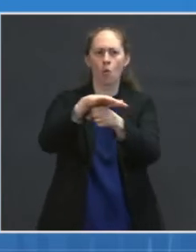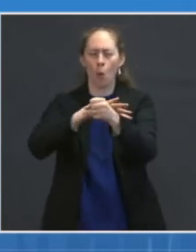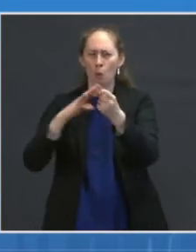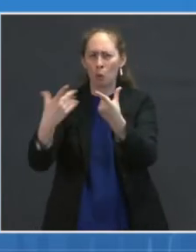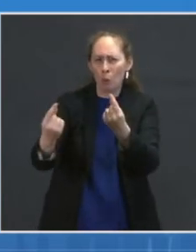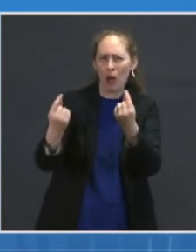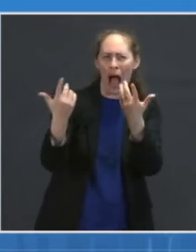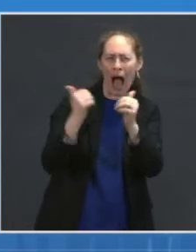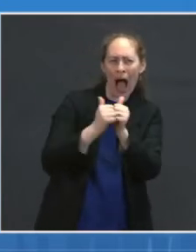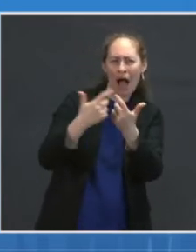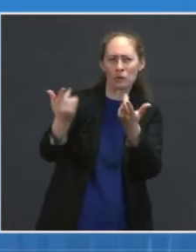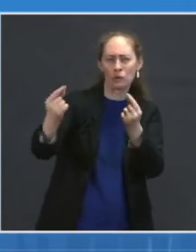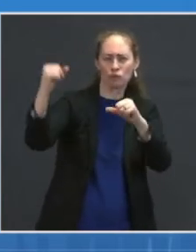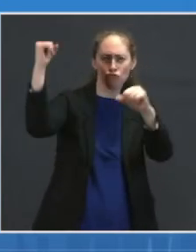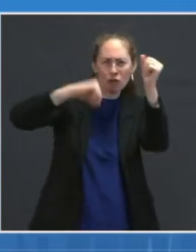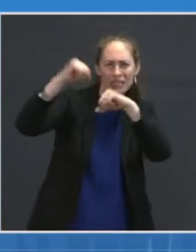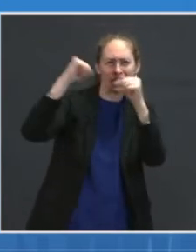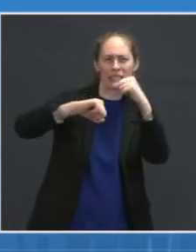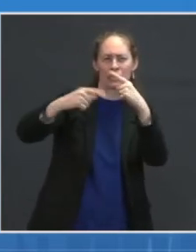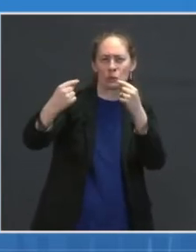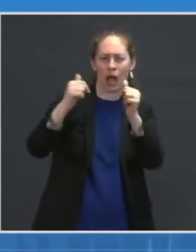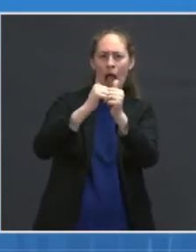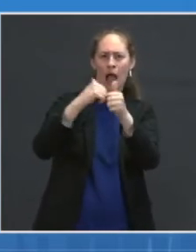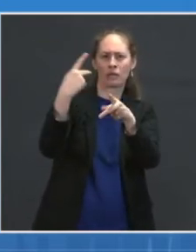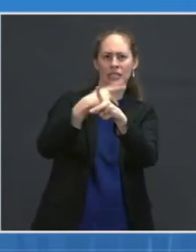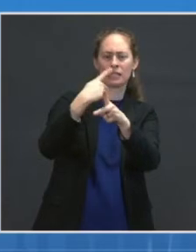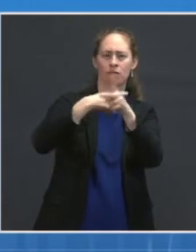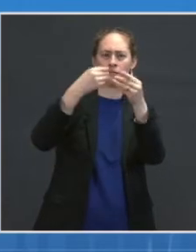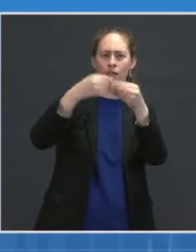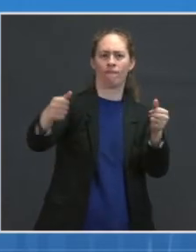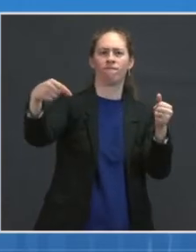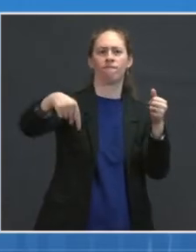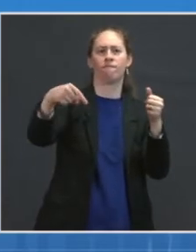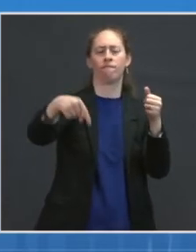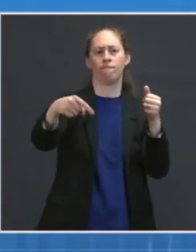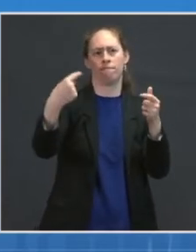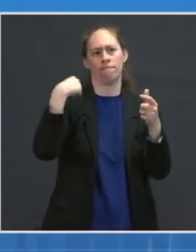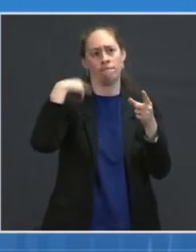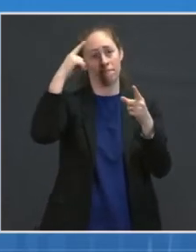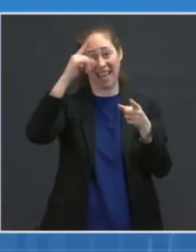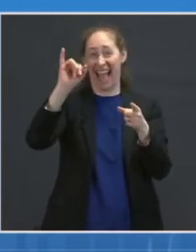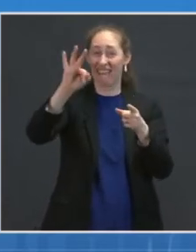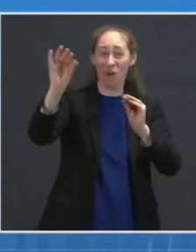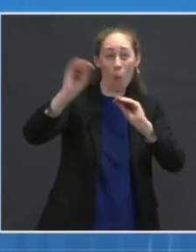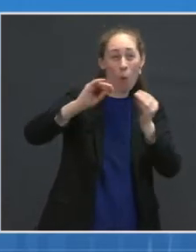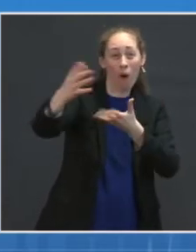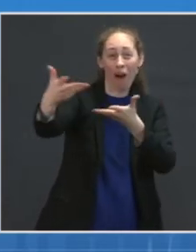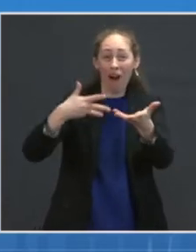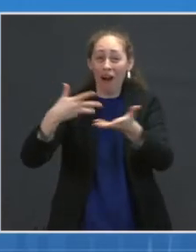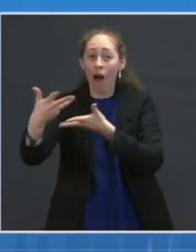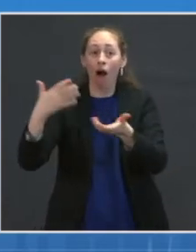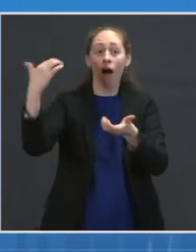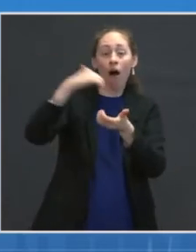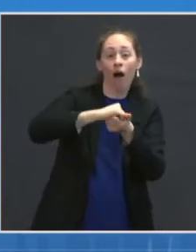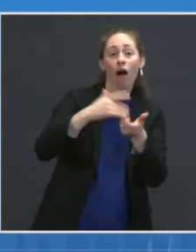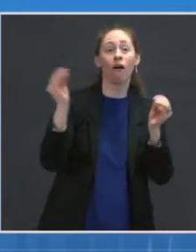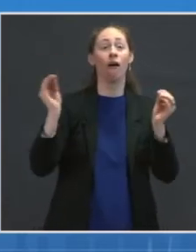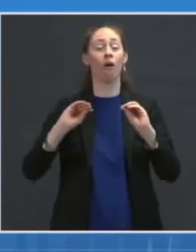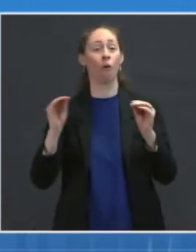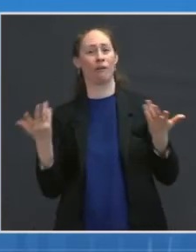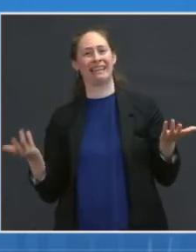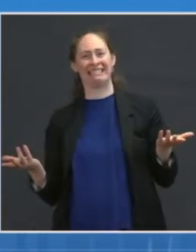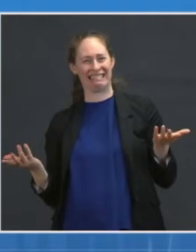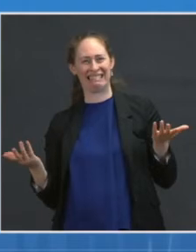I think it's safe to say that if you don't do these things, you naturally end up with the people who are getting hit hardest by the